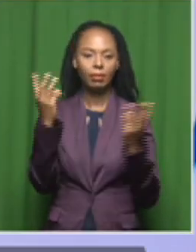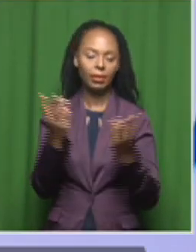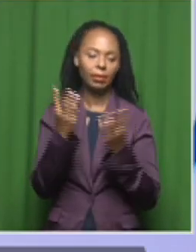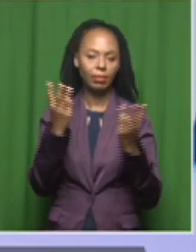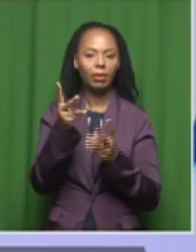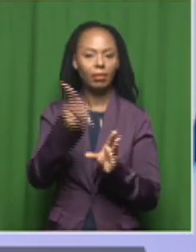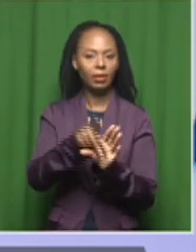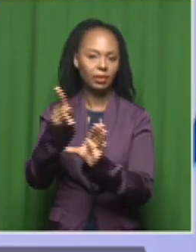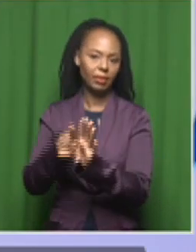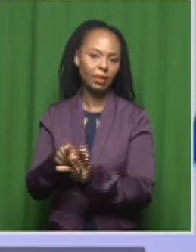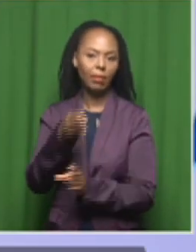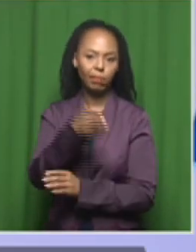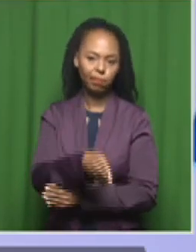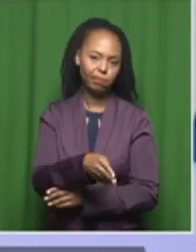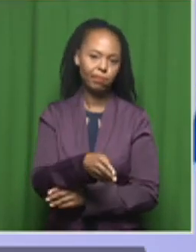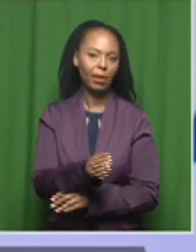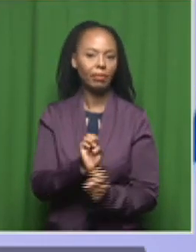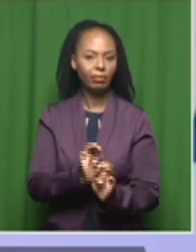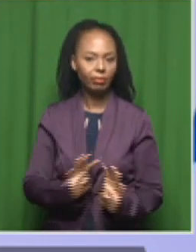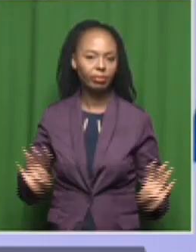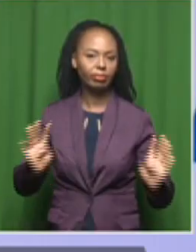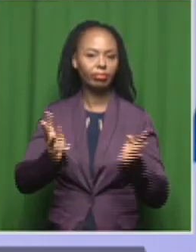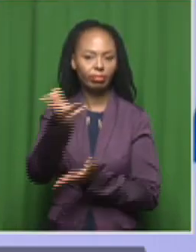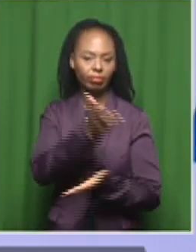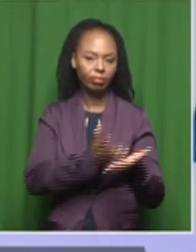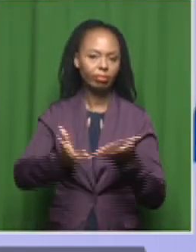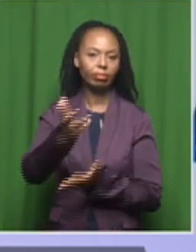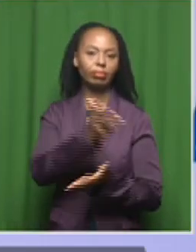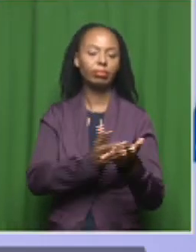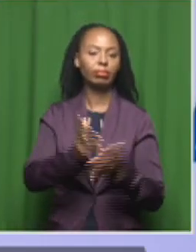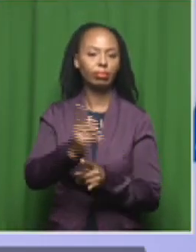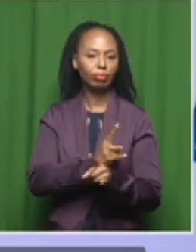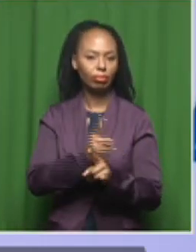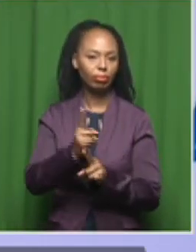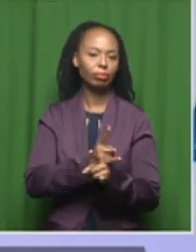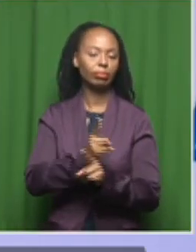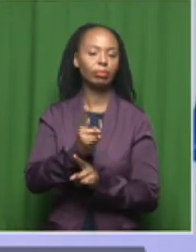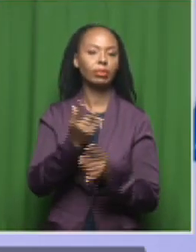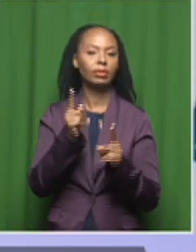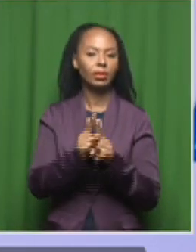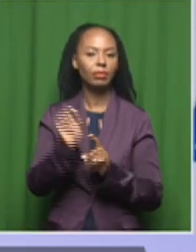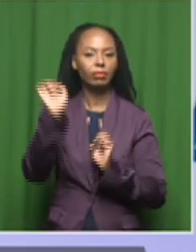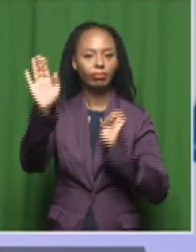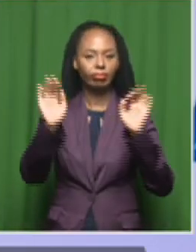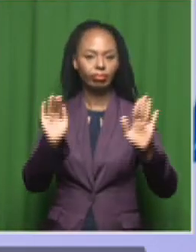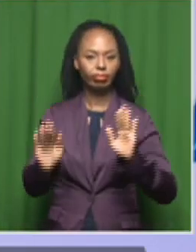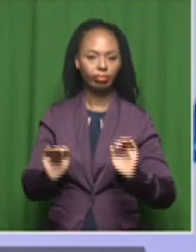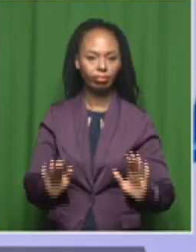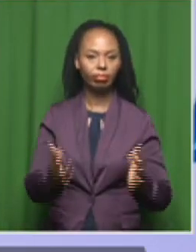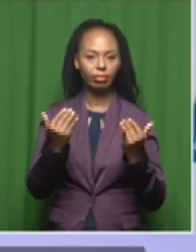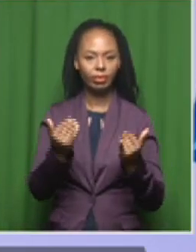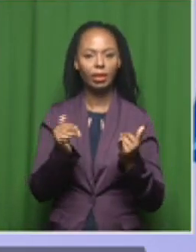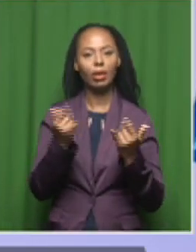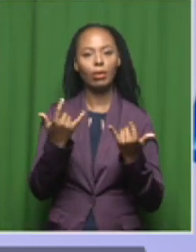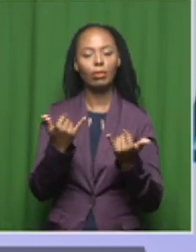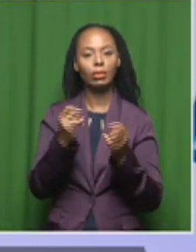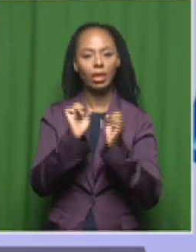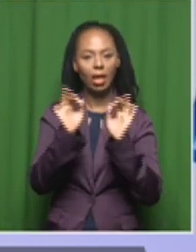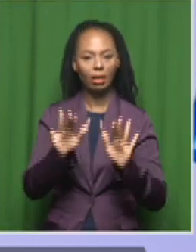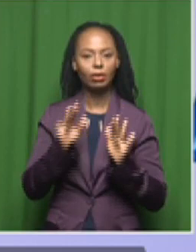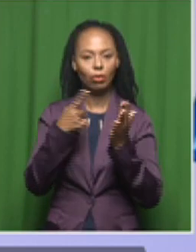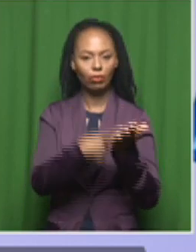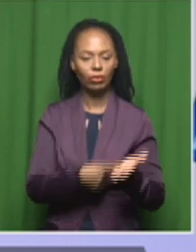plenaries, side events, talks and exhibitions. This year's theme is Igniting Conversations About